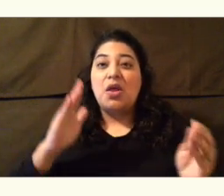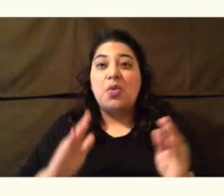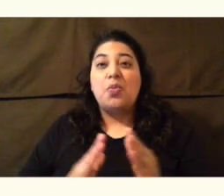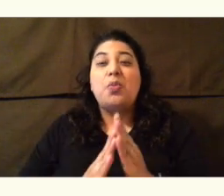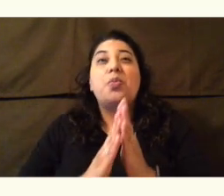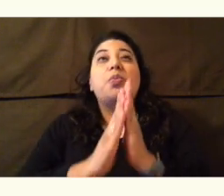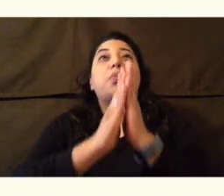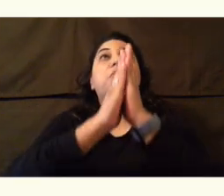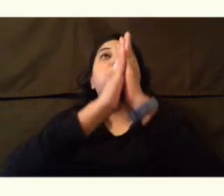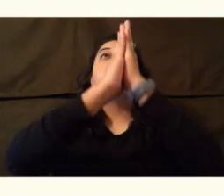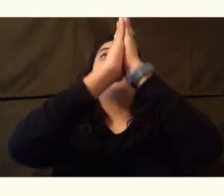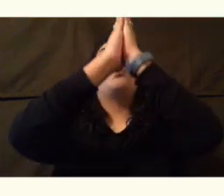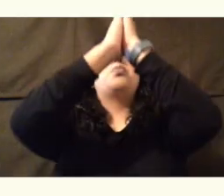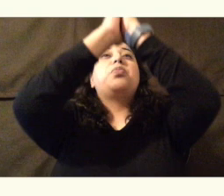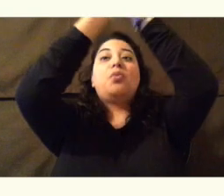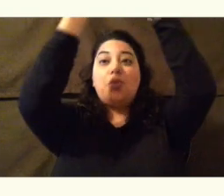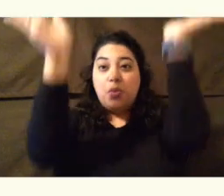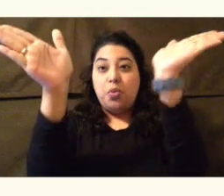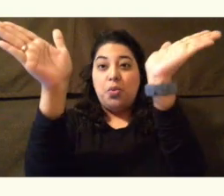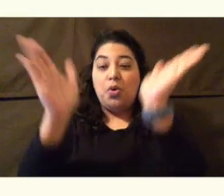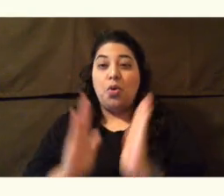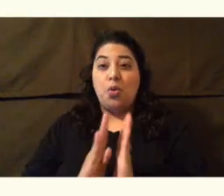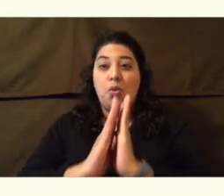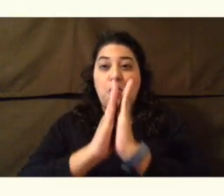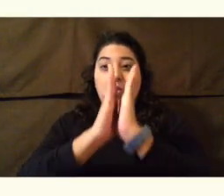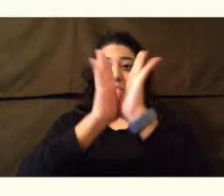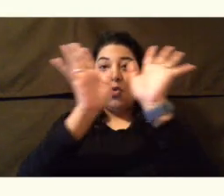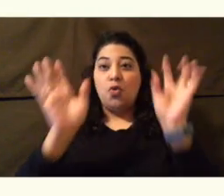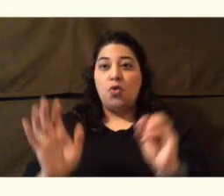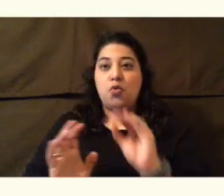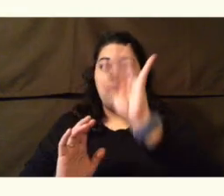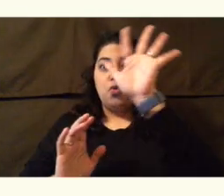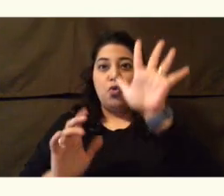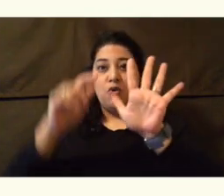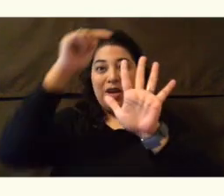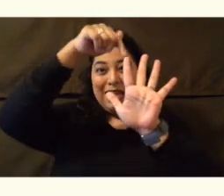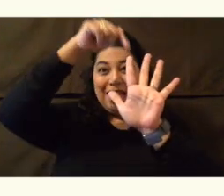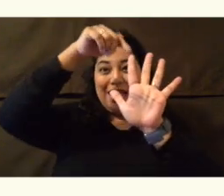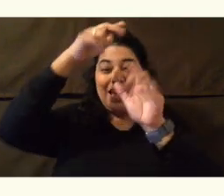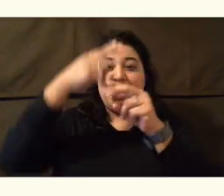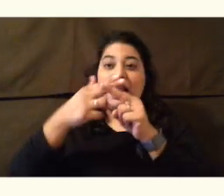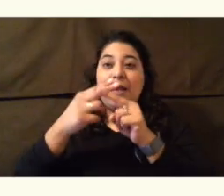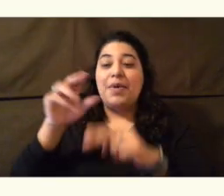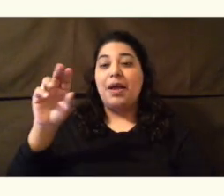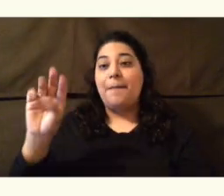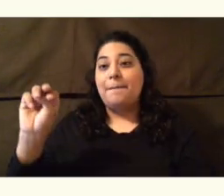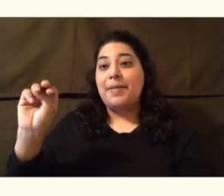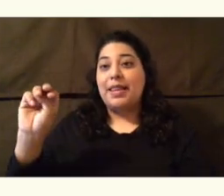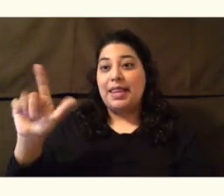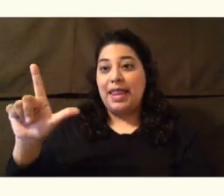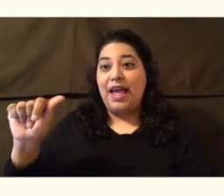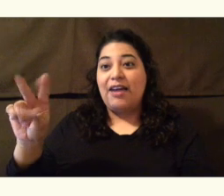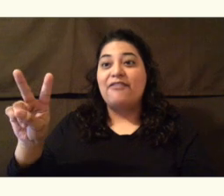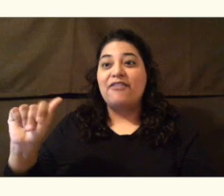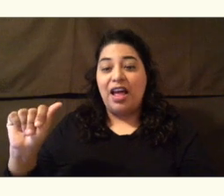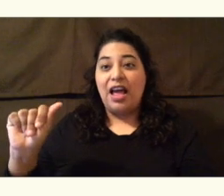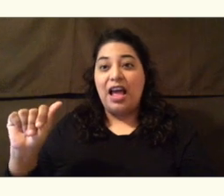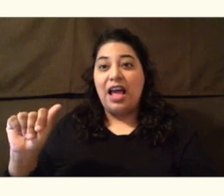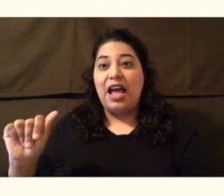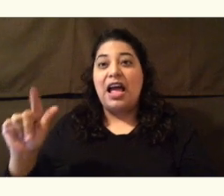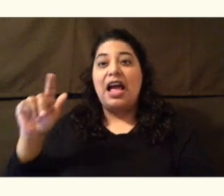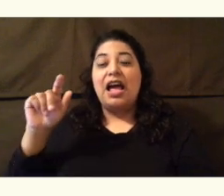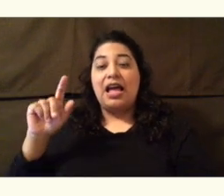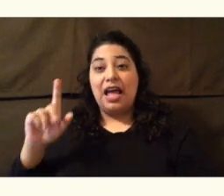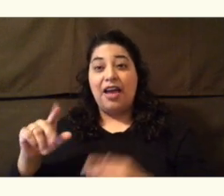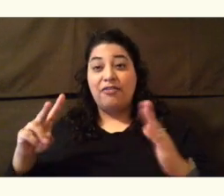reaches the surface, it's called lava. The volcano spits out burning hot lava, ash, and gases.